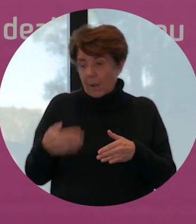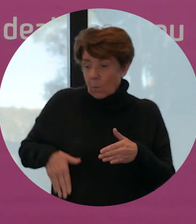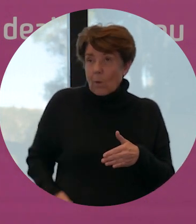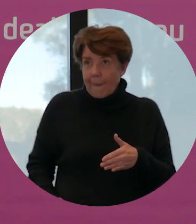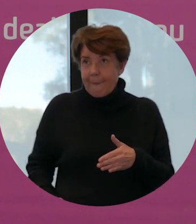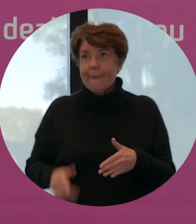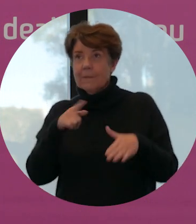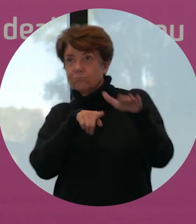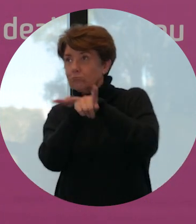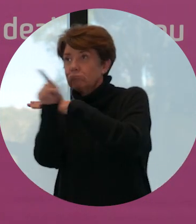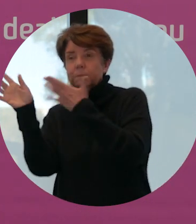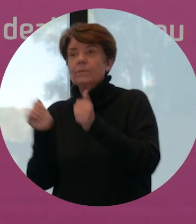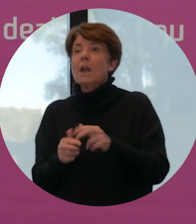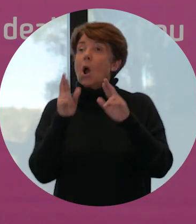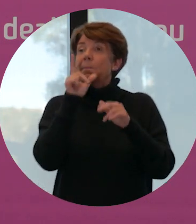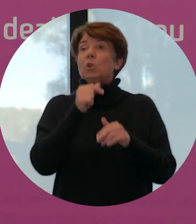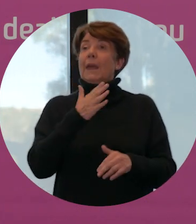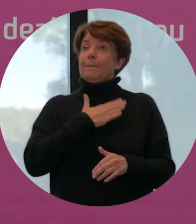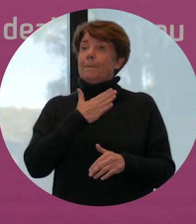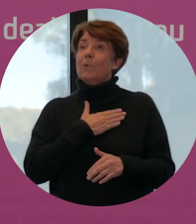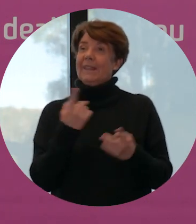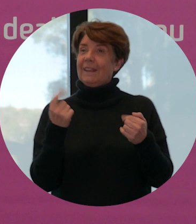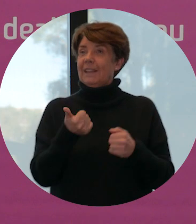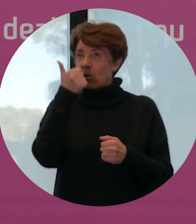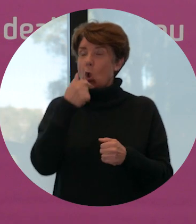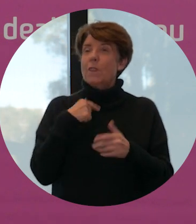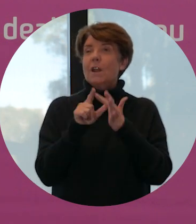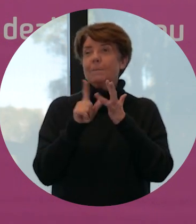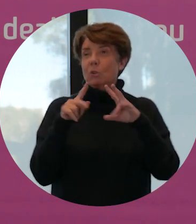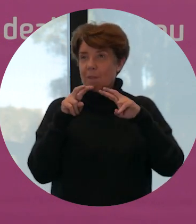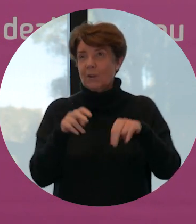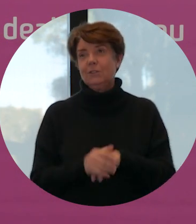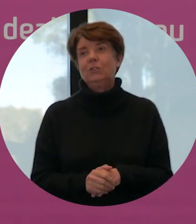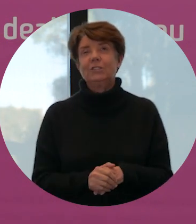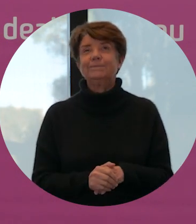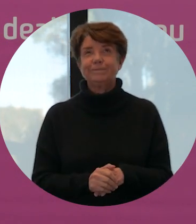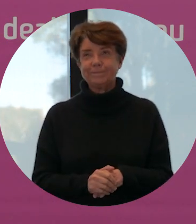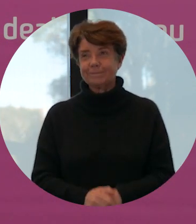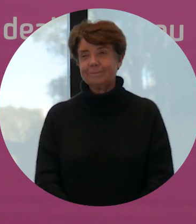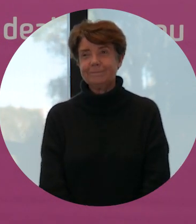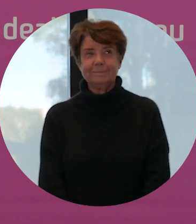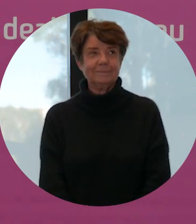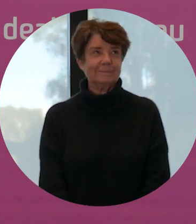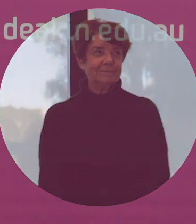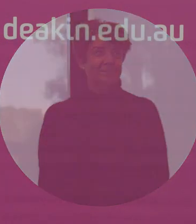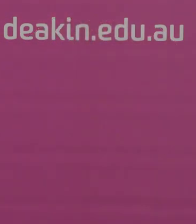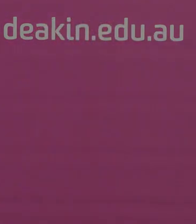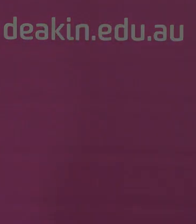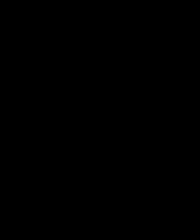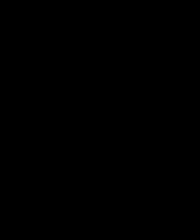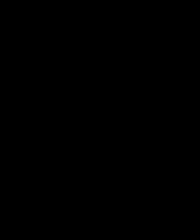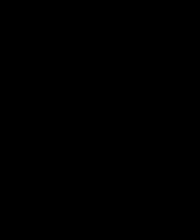levels around them. I hope you can breathe easy knowing that I'm reducing the risk of thunderstorm asthma. Thank you. Thank you.